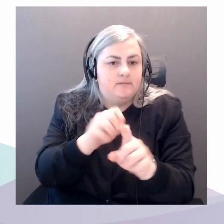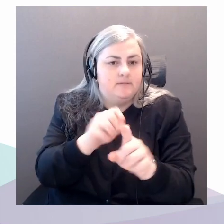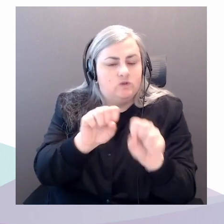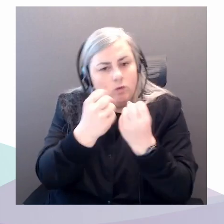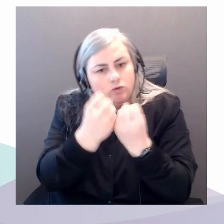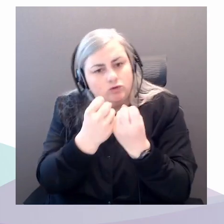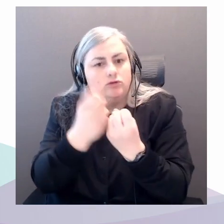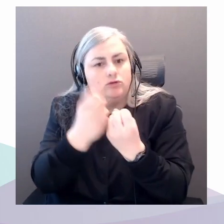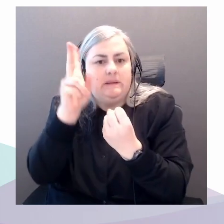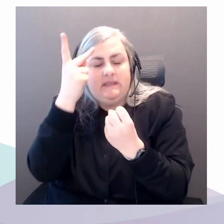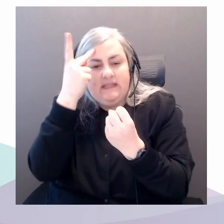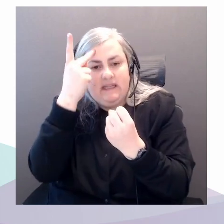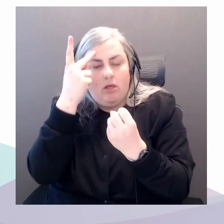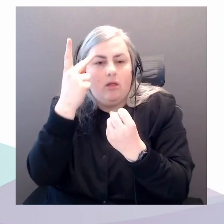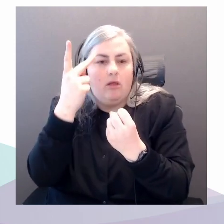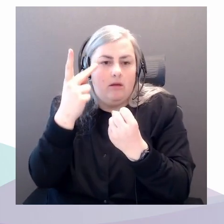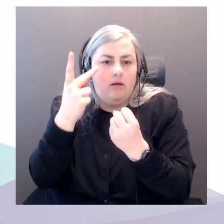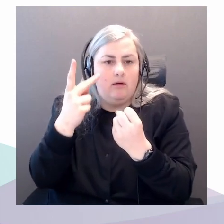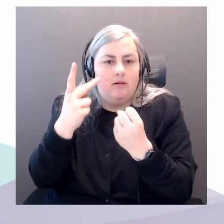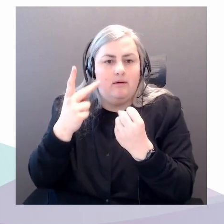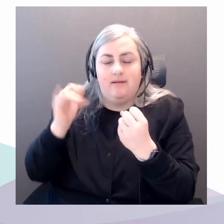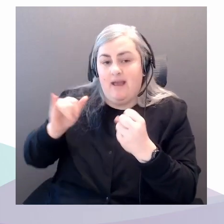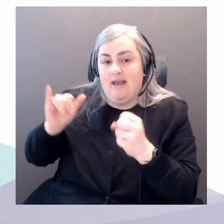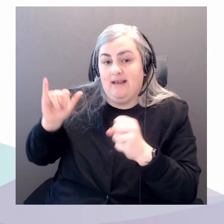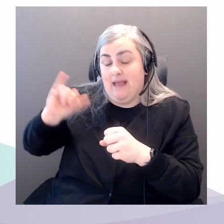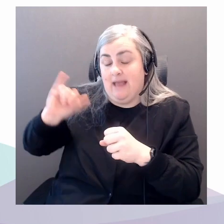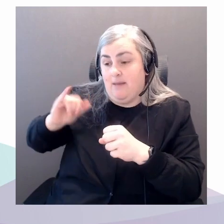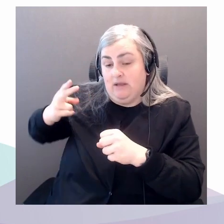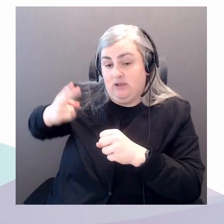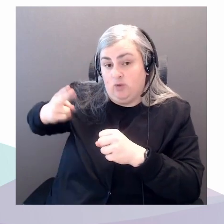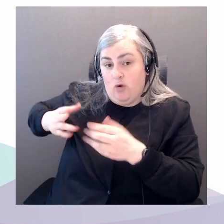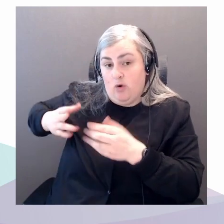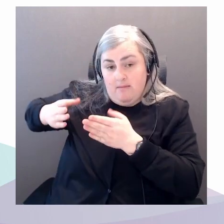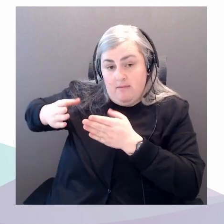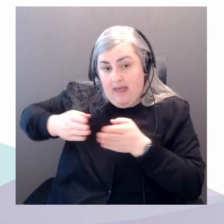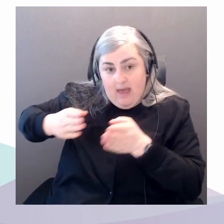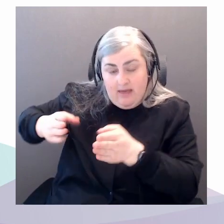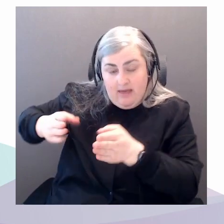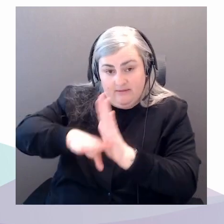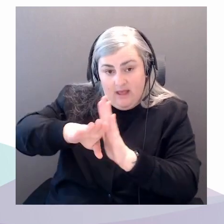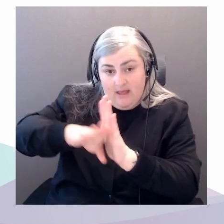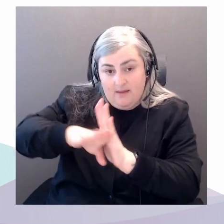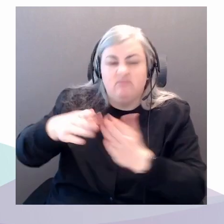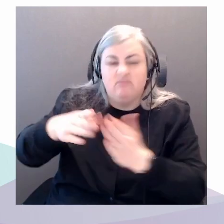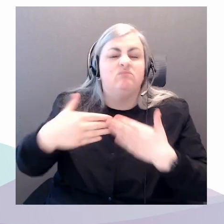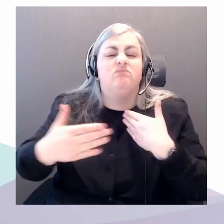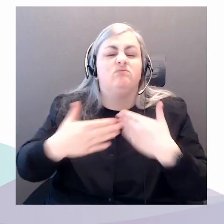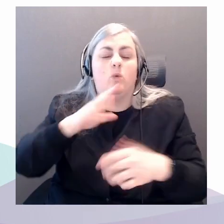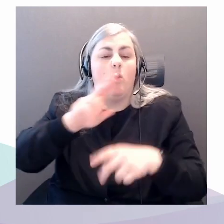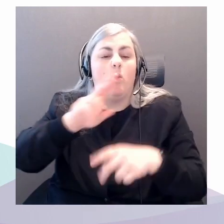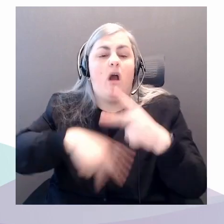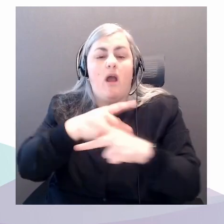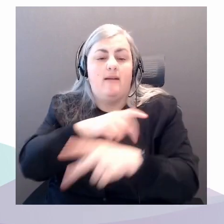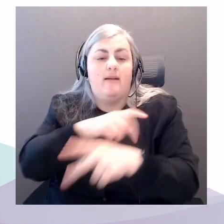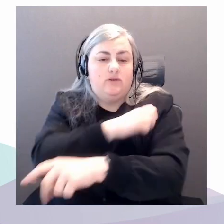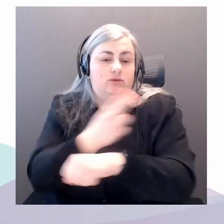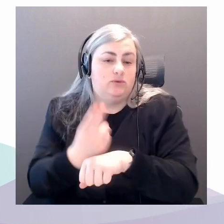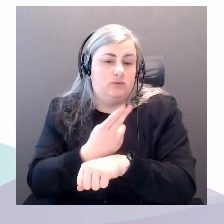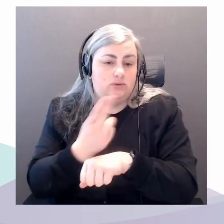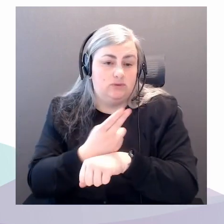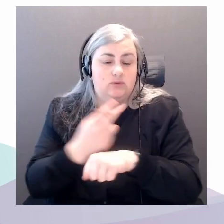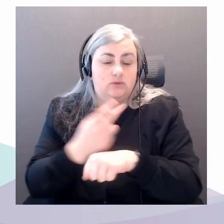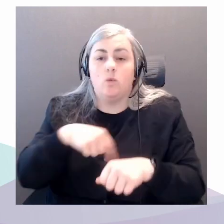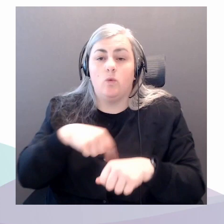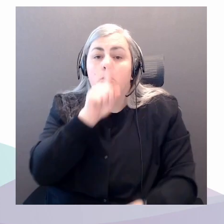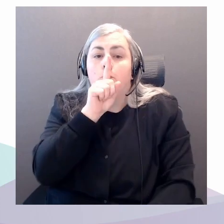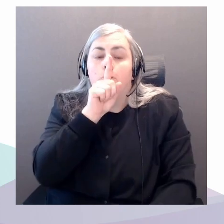same historical path of development, regardless of the specific kind of energy used. Okay, so we're not saying it's just an input.